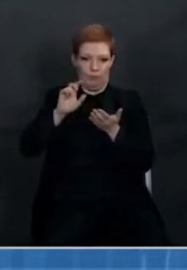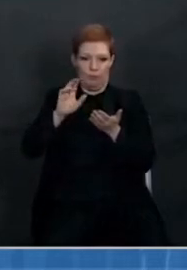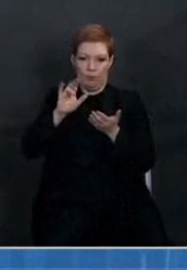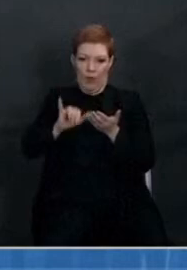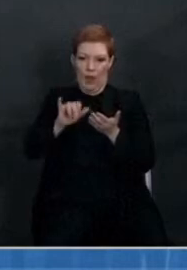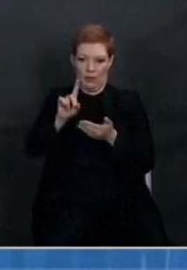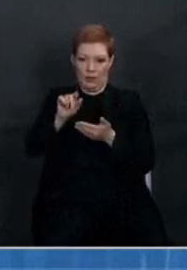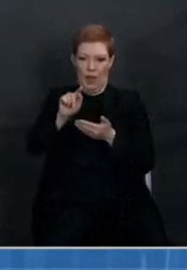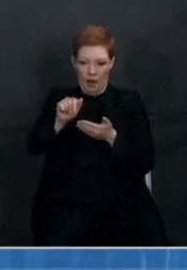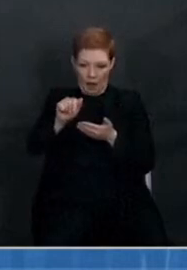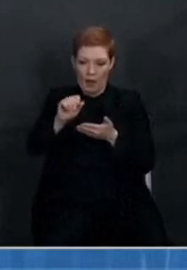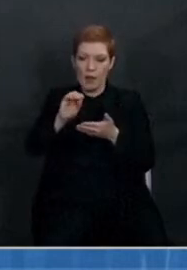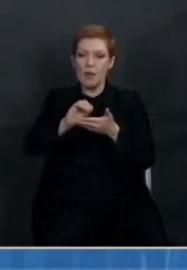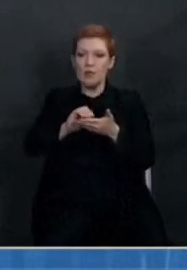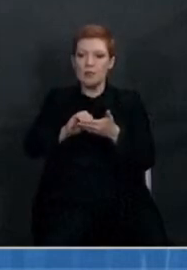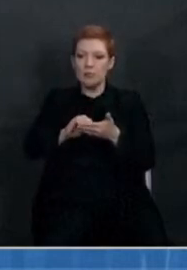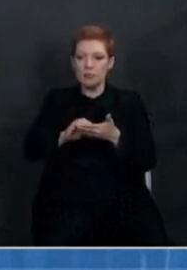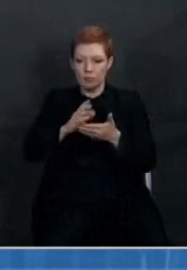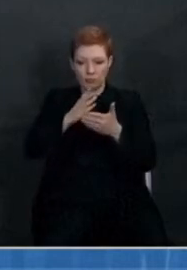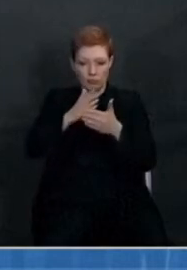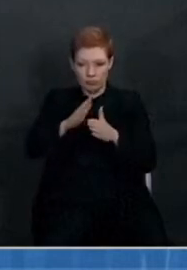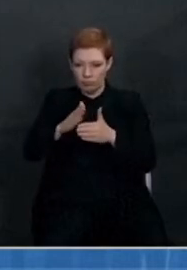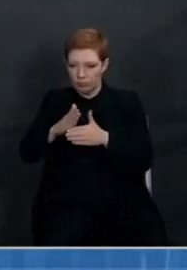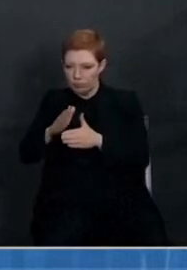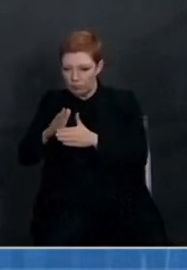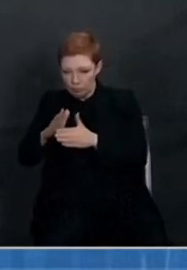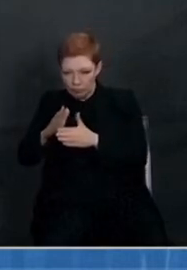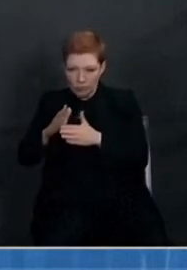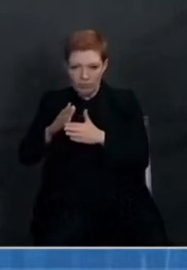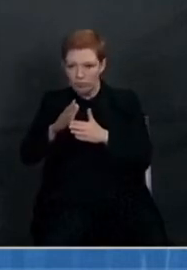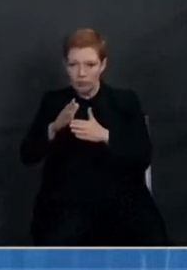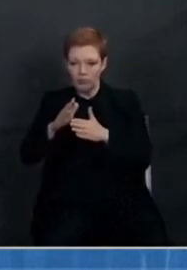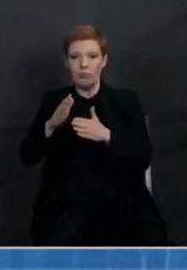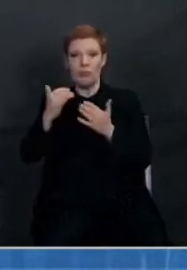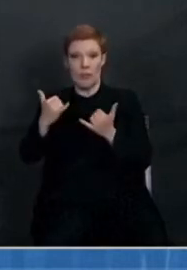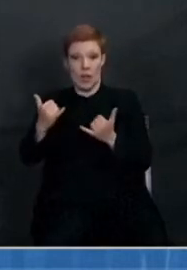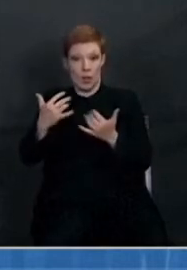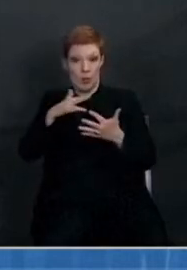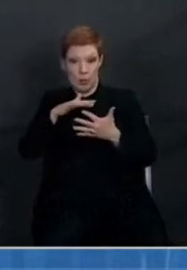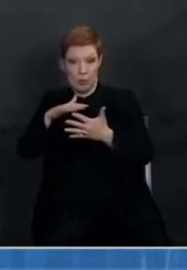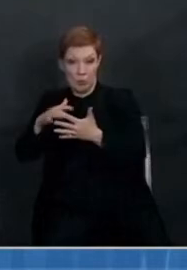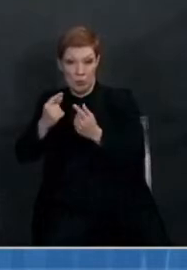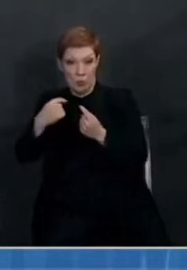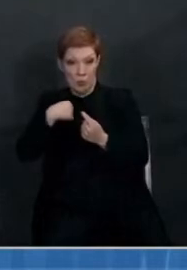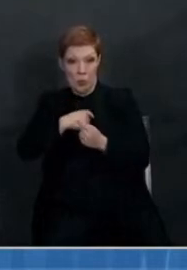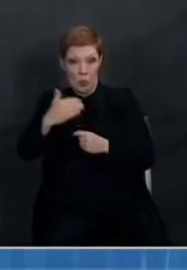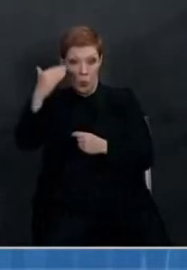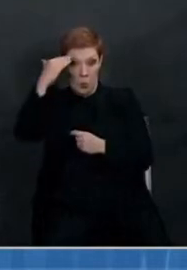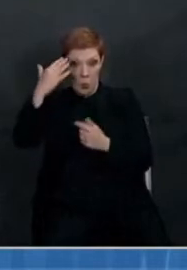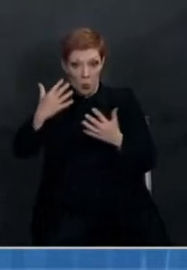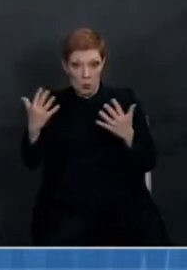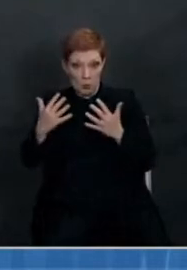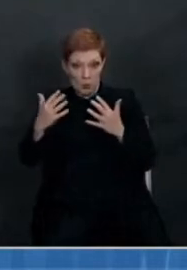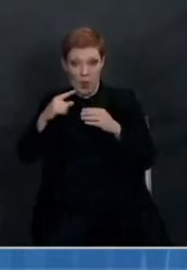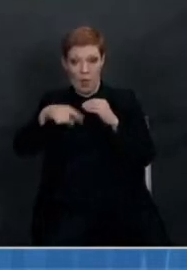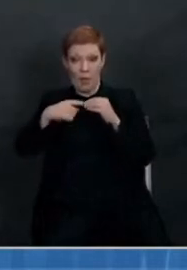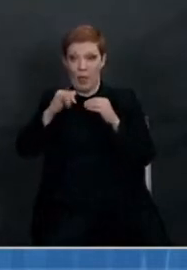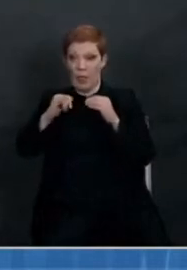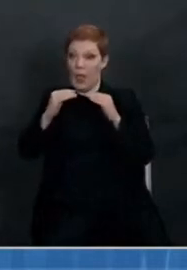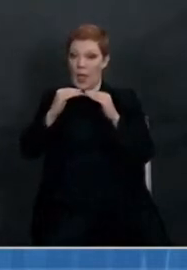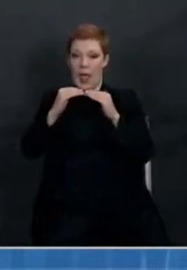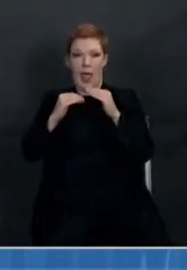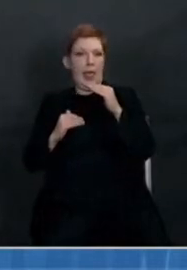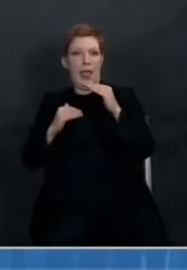broken down by race and ethnicity. So here's what we know about COVID-19 inequity. We know that